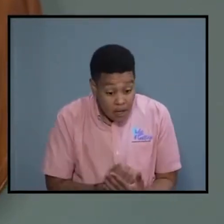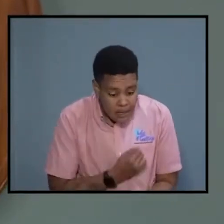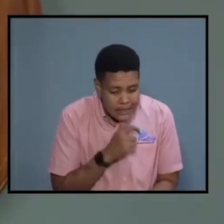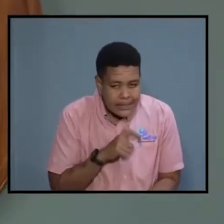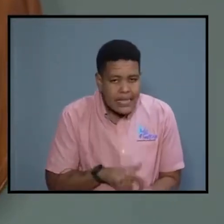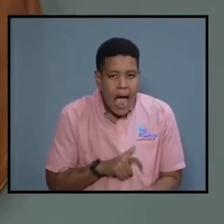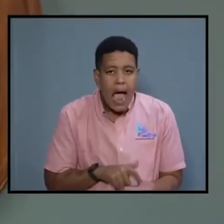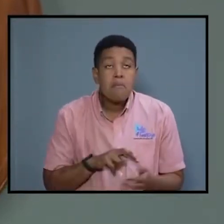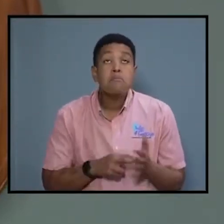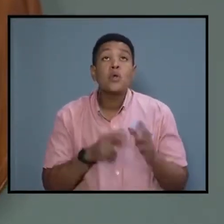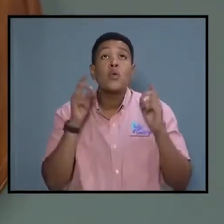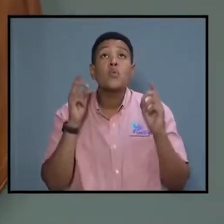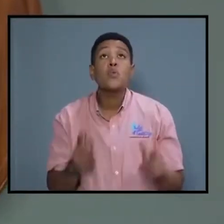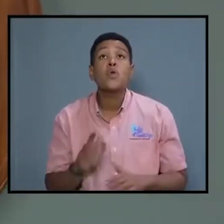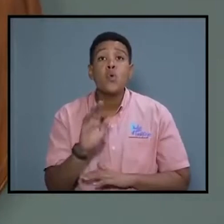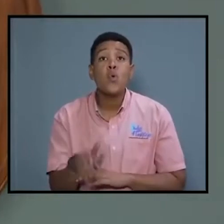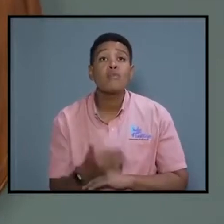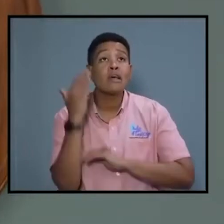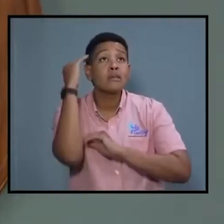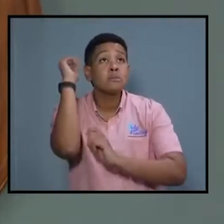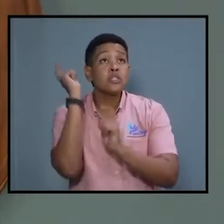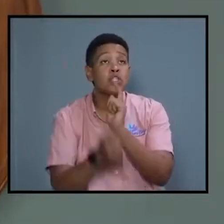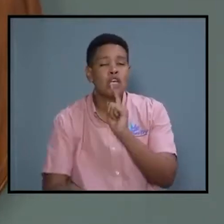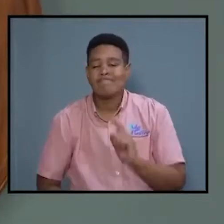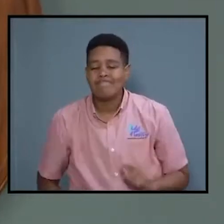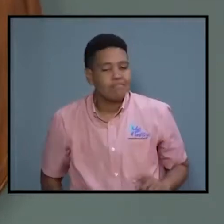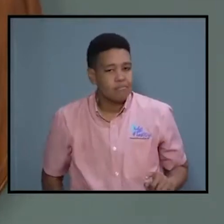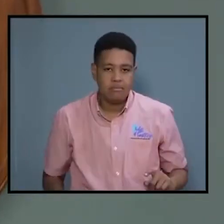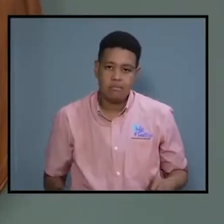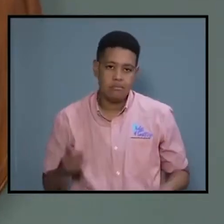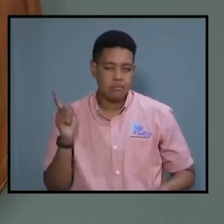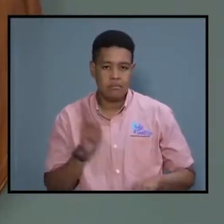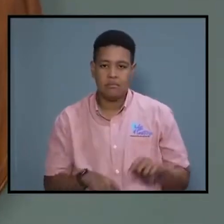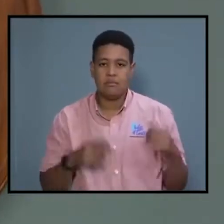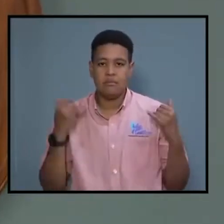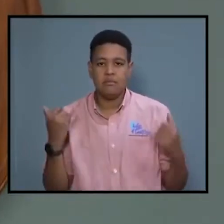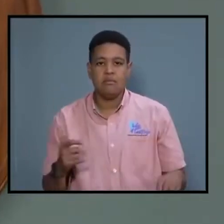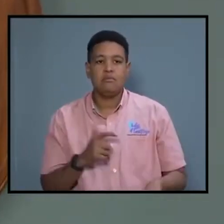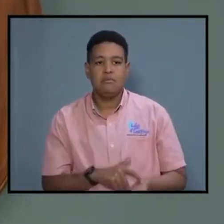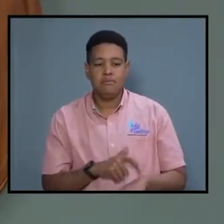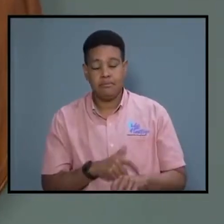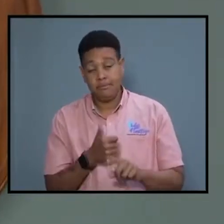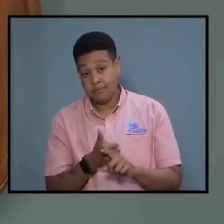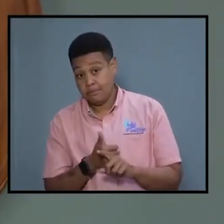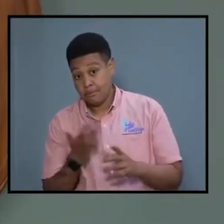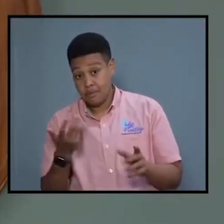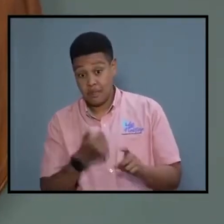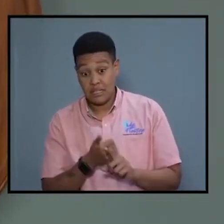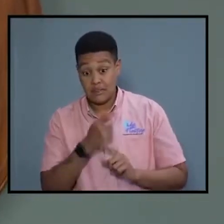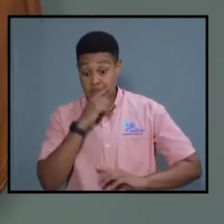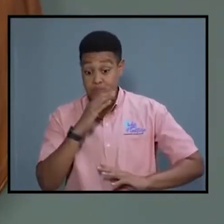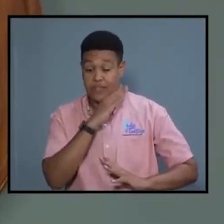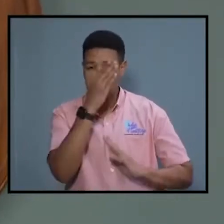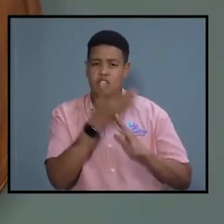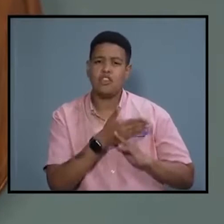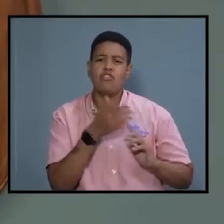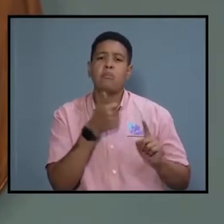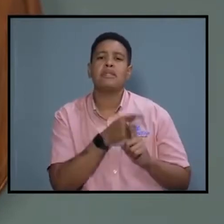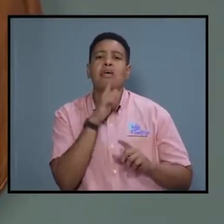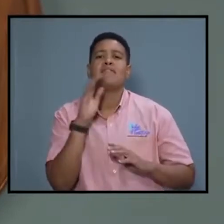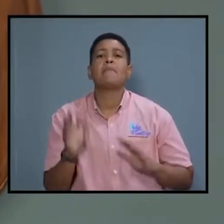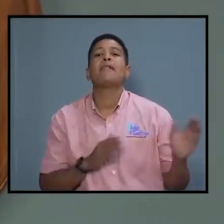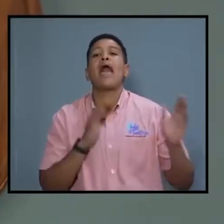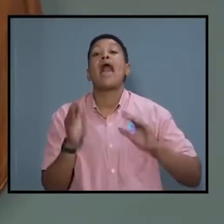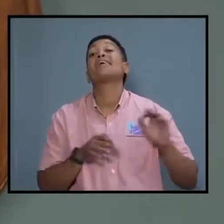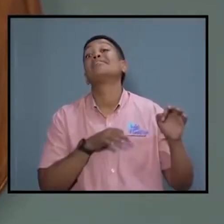It therefore means that I cannot, at this point, unduly interrupt the plans